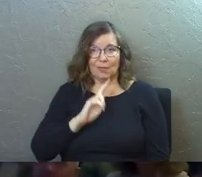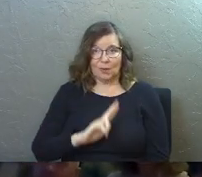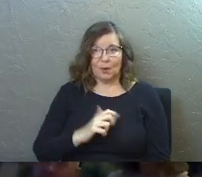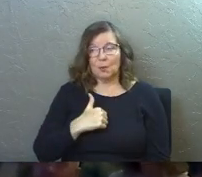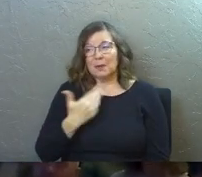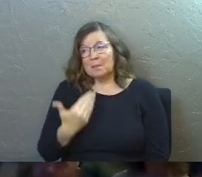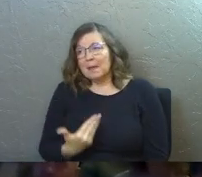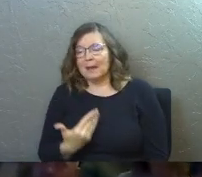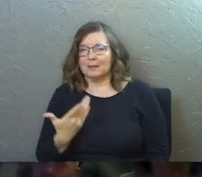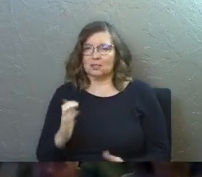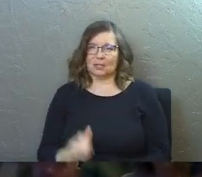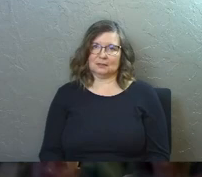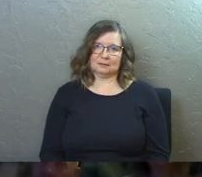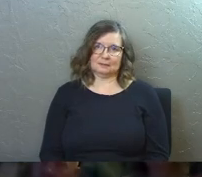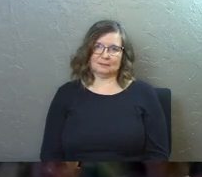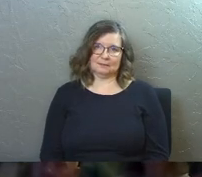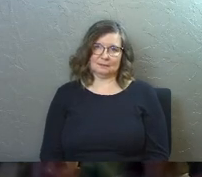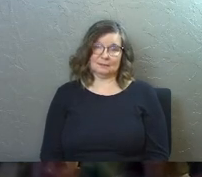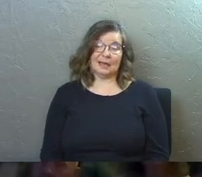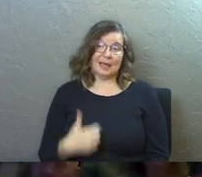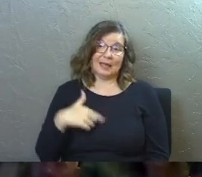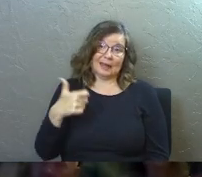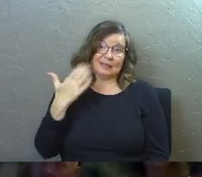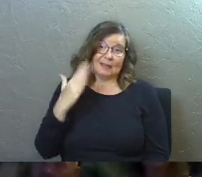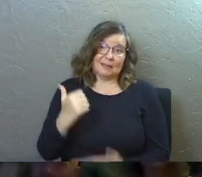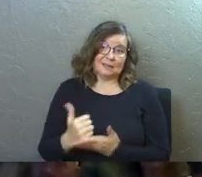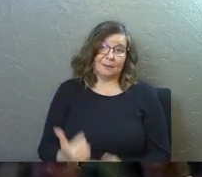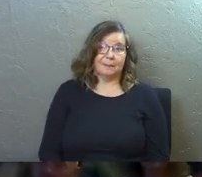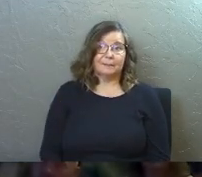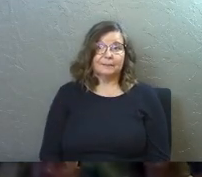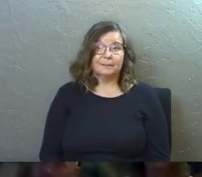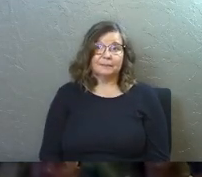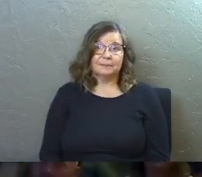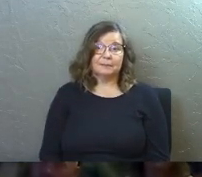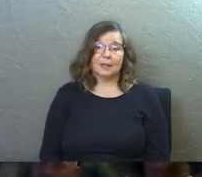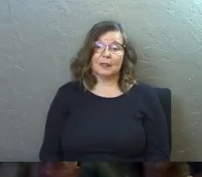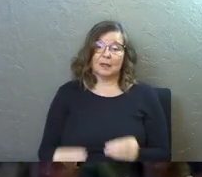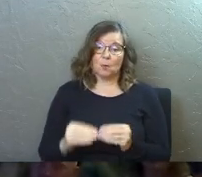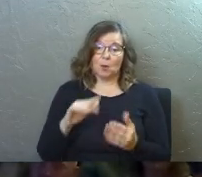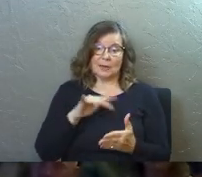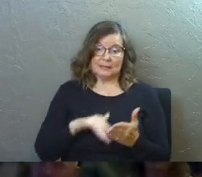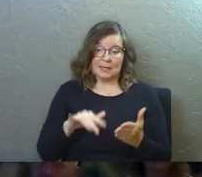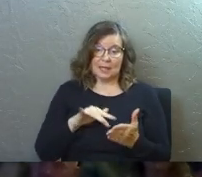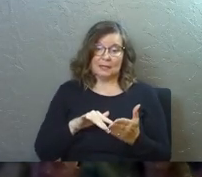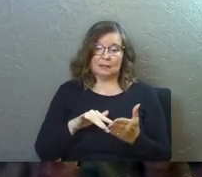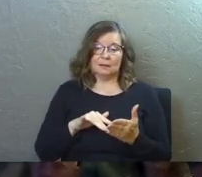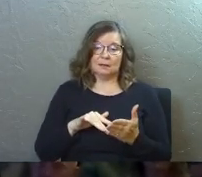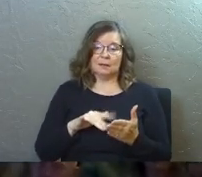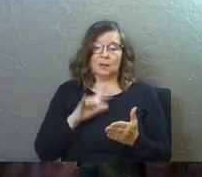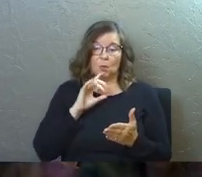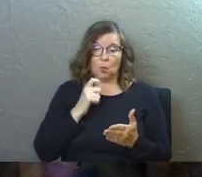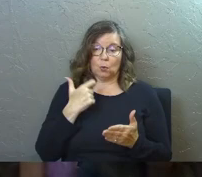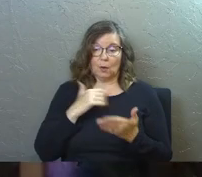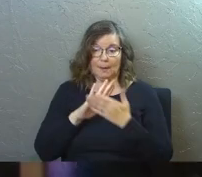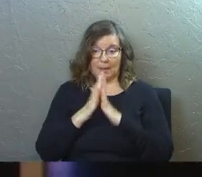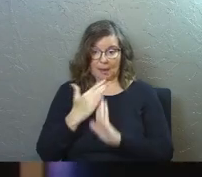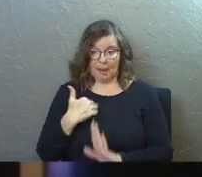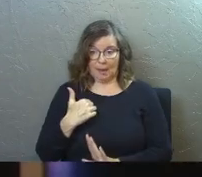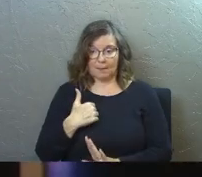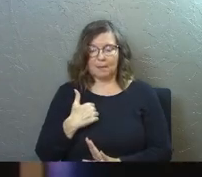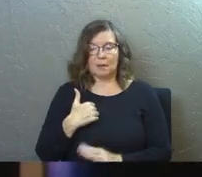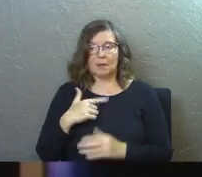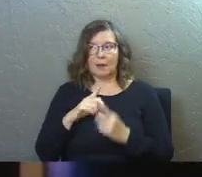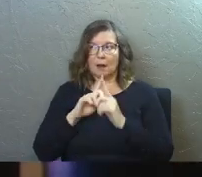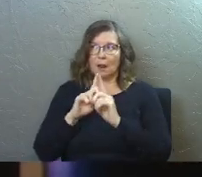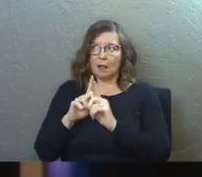with maybe a chance. And I needed God's help. And the more I study this, the older I get, the